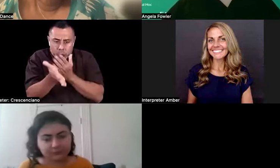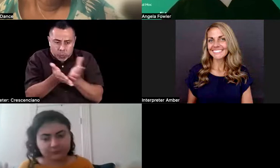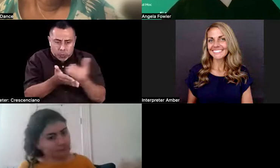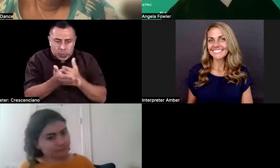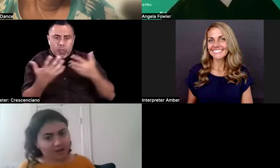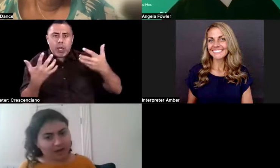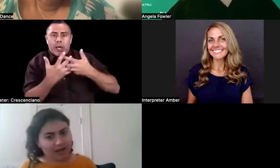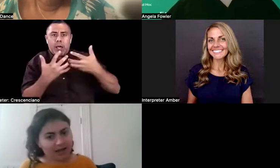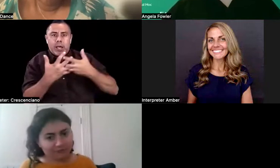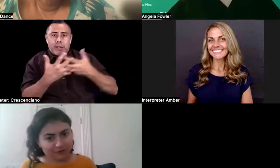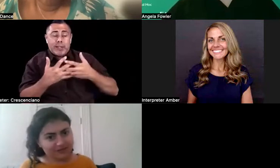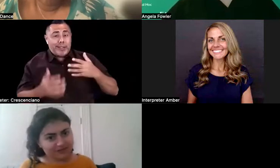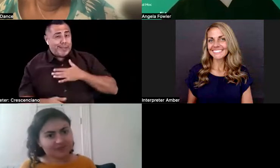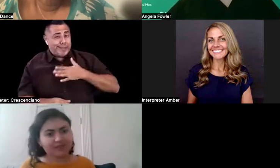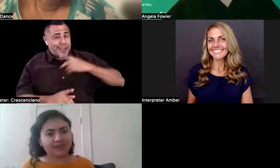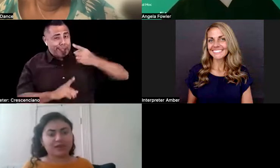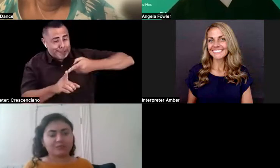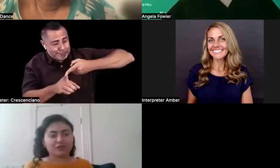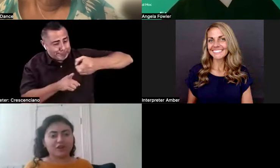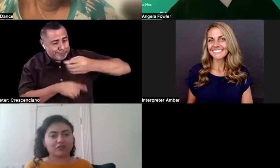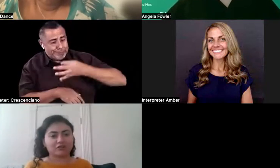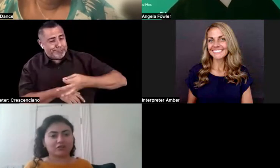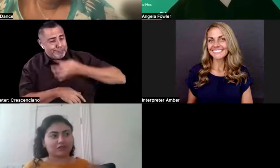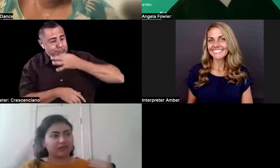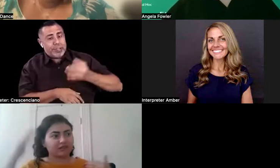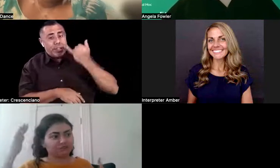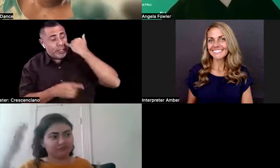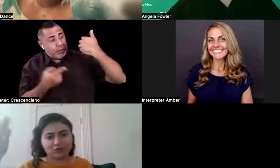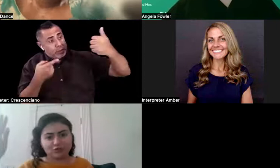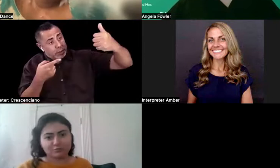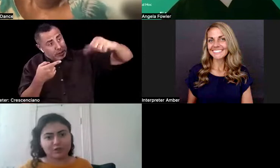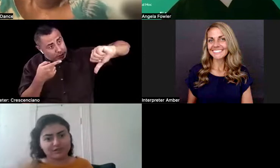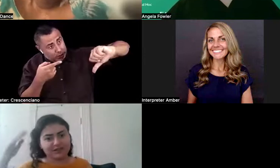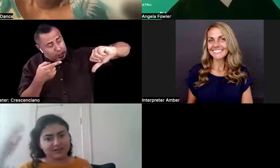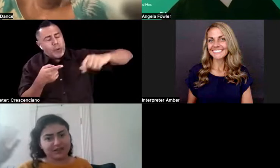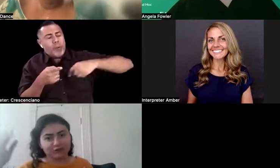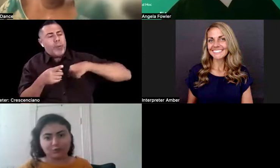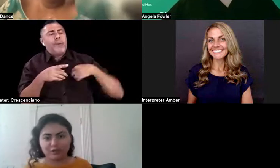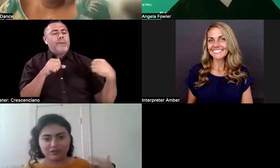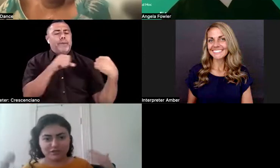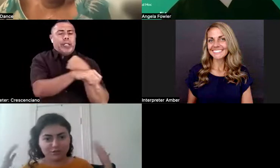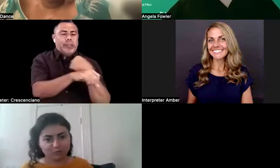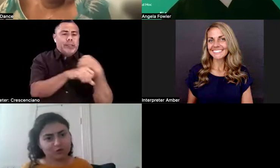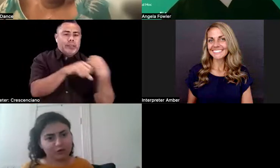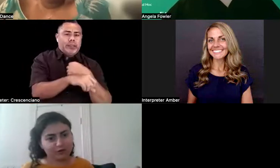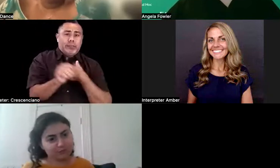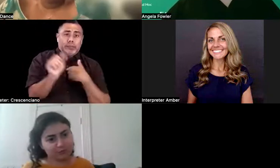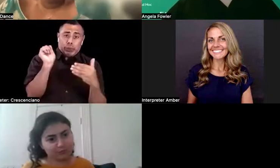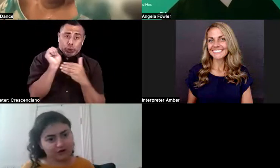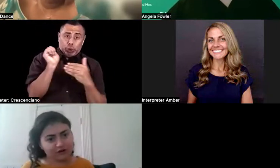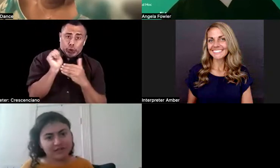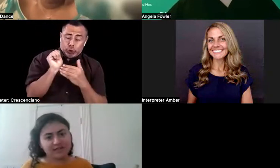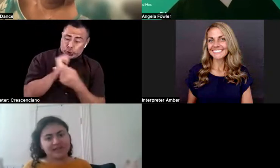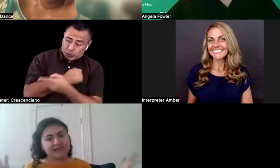I fight it. And my doctor, like, he knows the process. I know the process. We're going